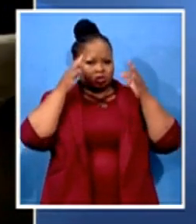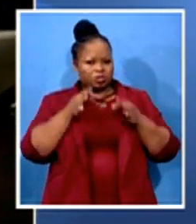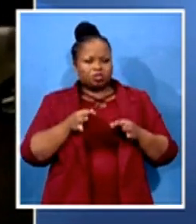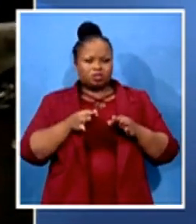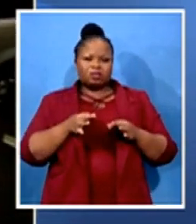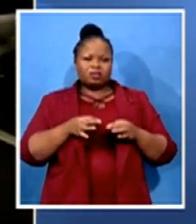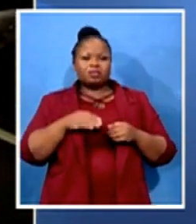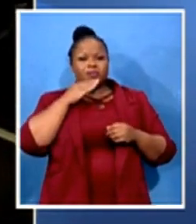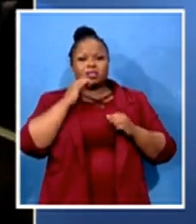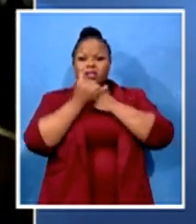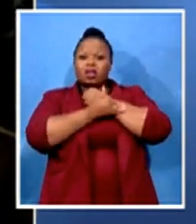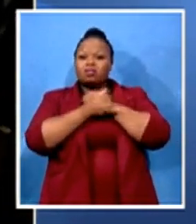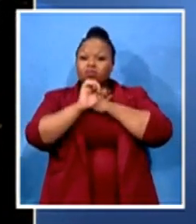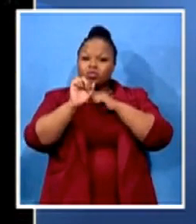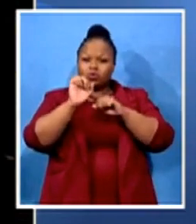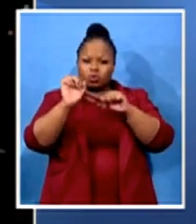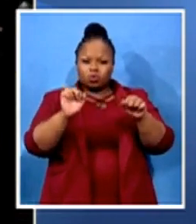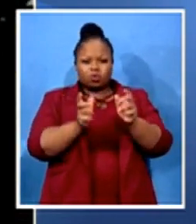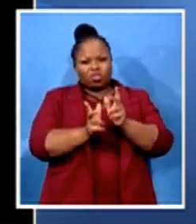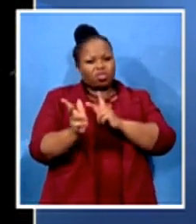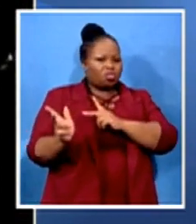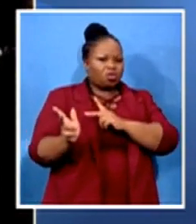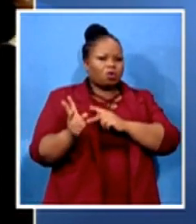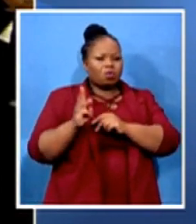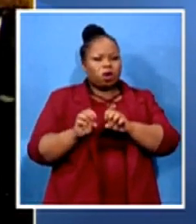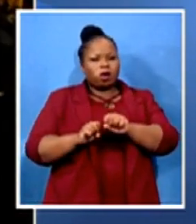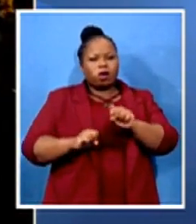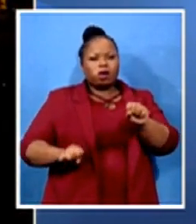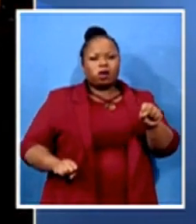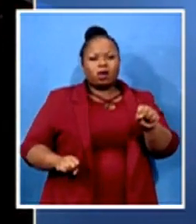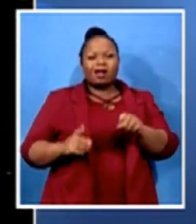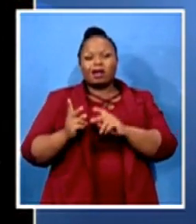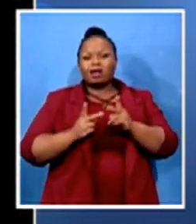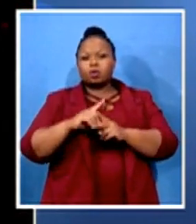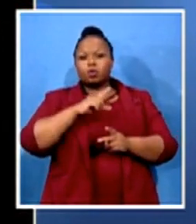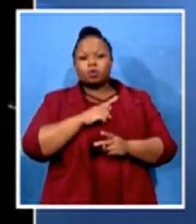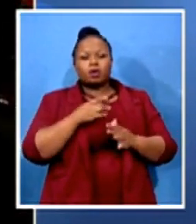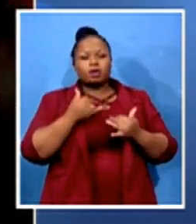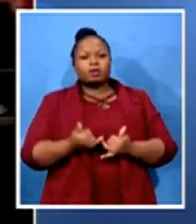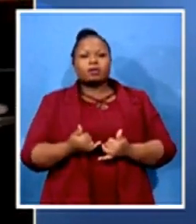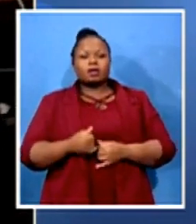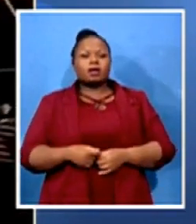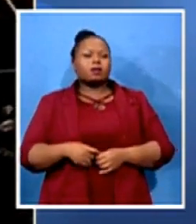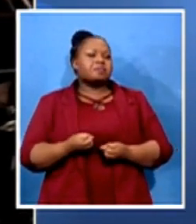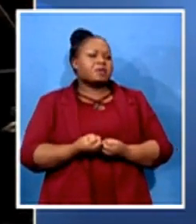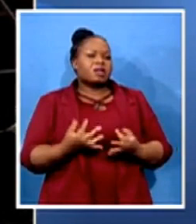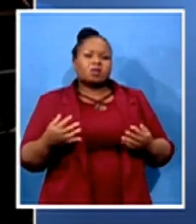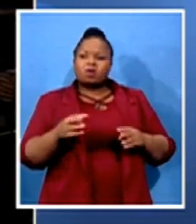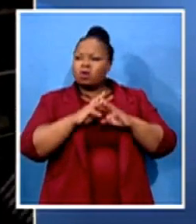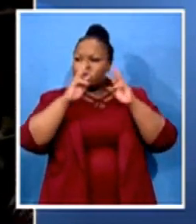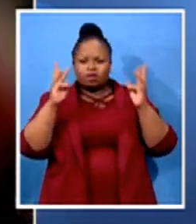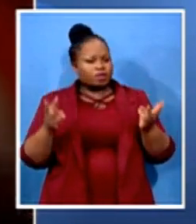behind. Because in terms of population size, all over the world, women are in the majority.